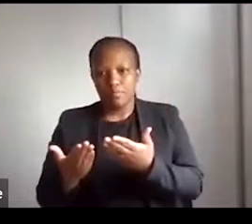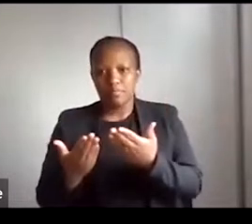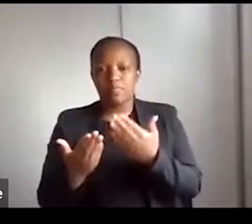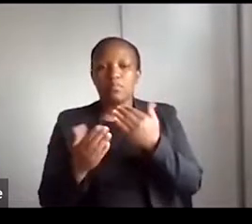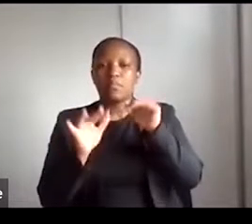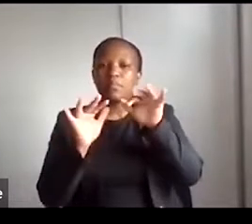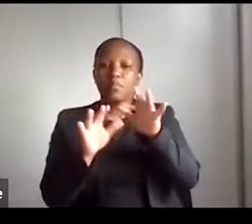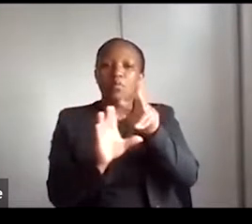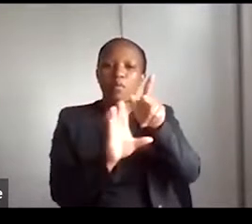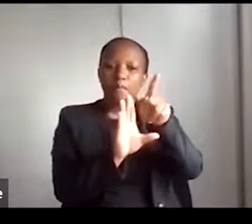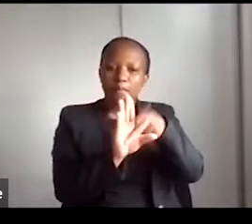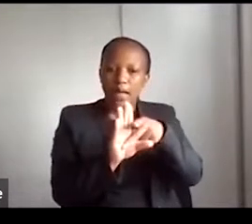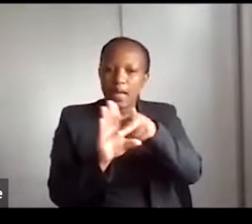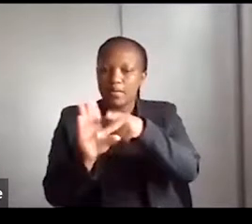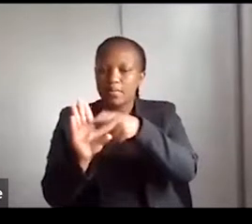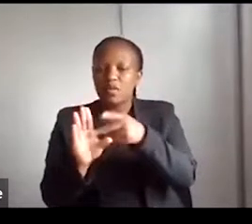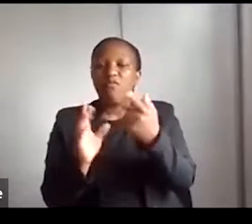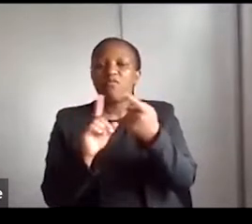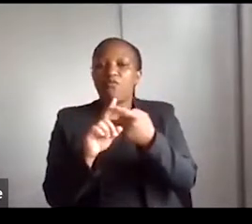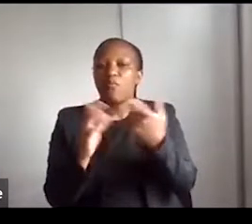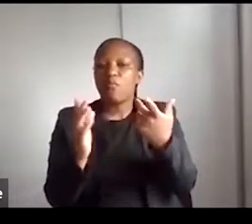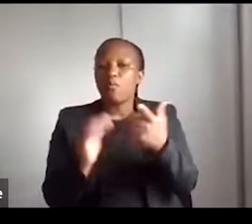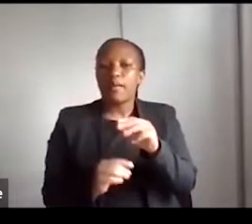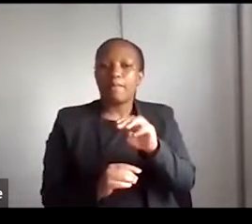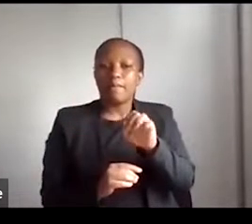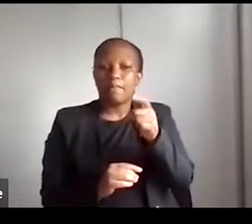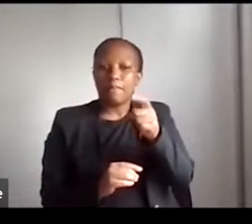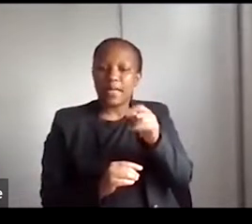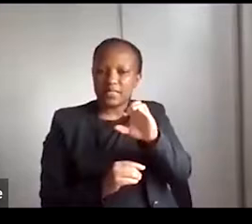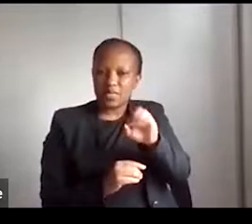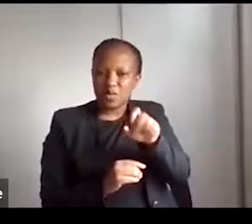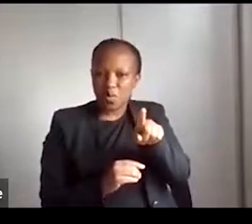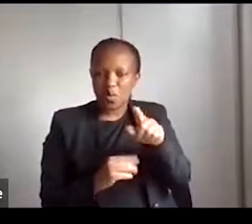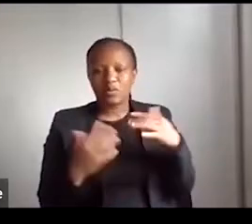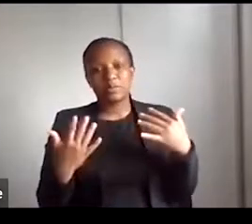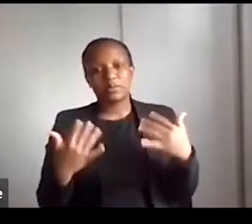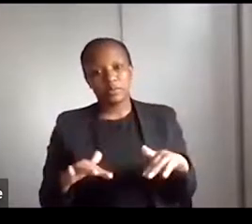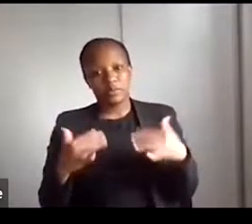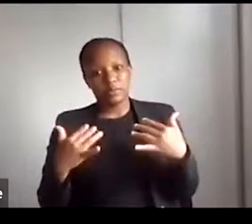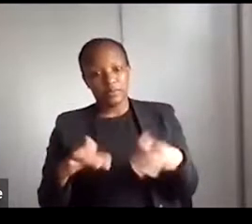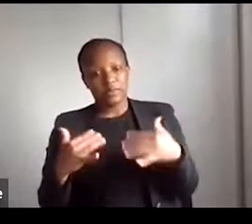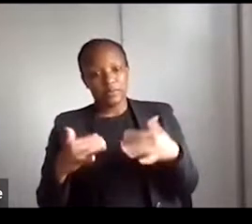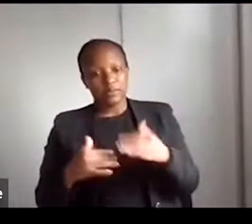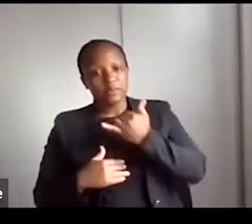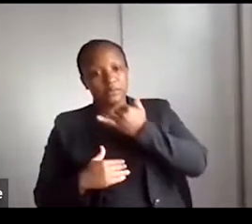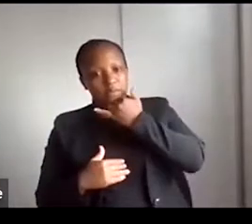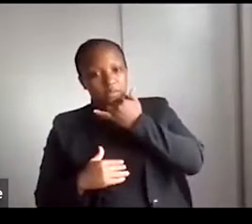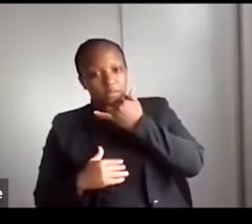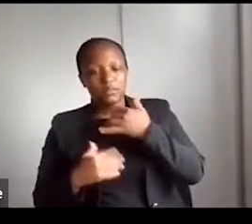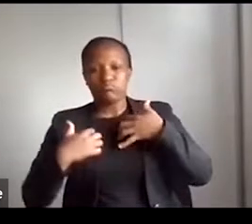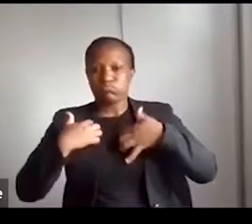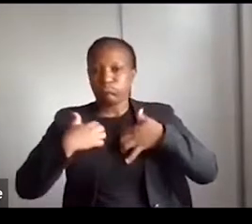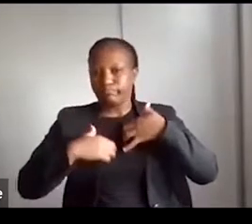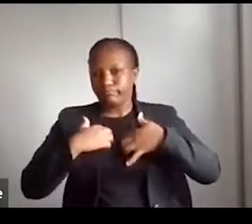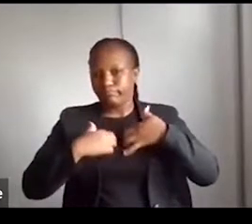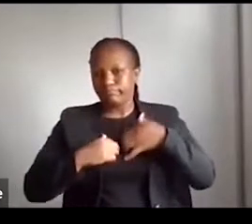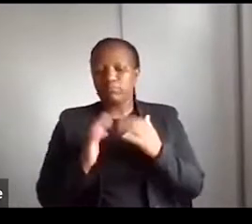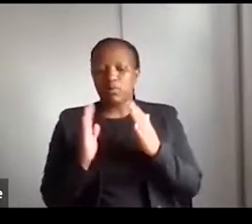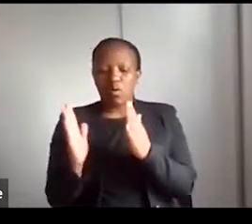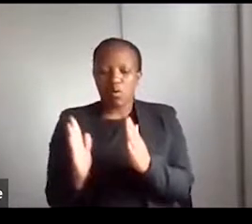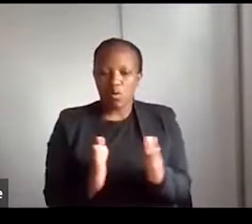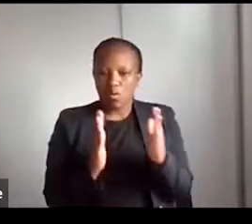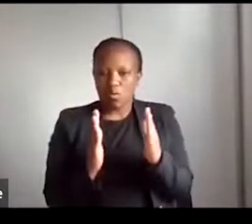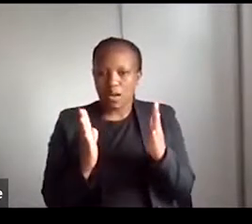from the Mexico side. It's extremely gratifying that the organizers of this event,